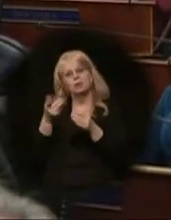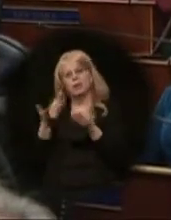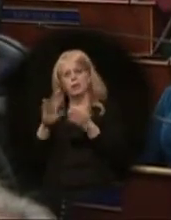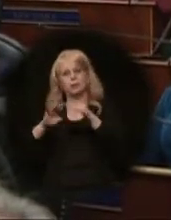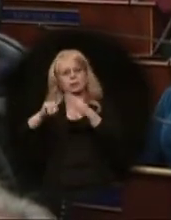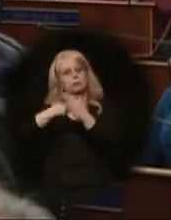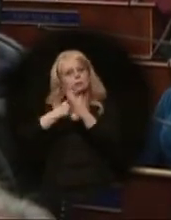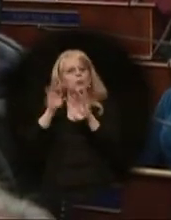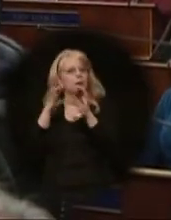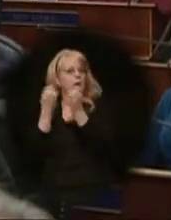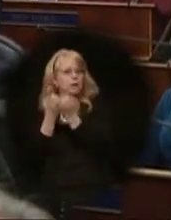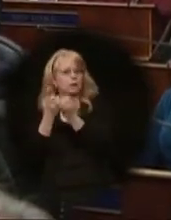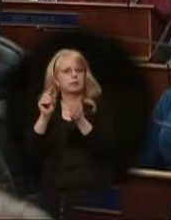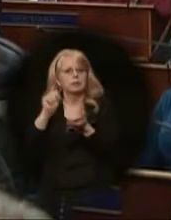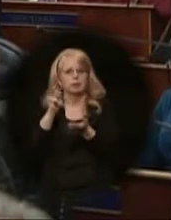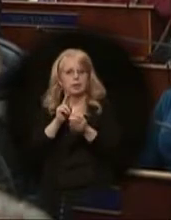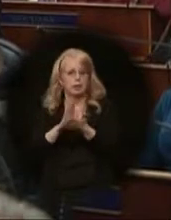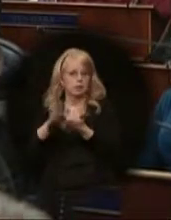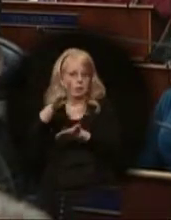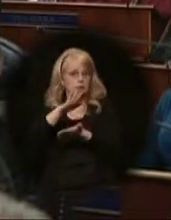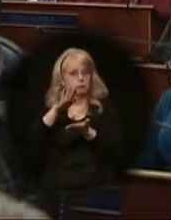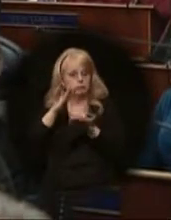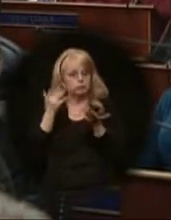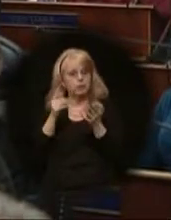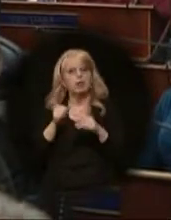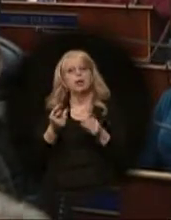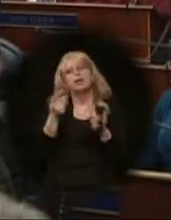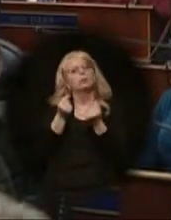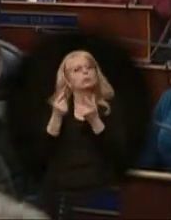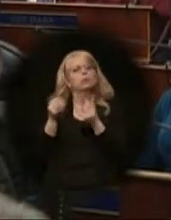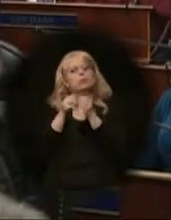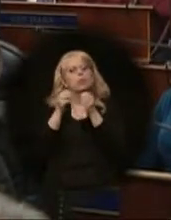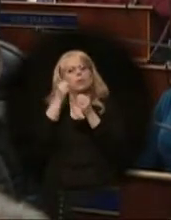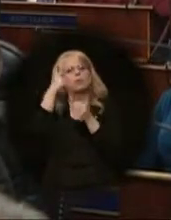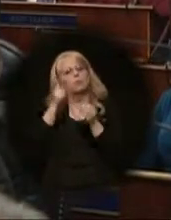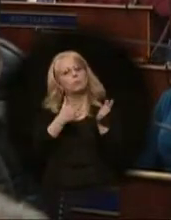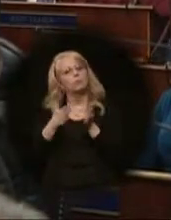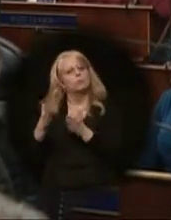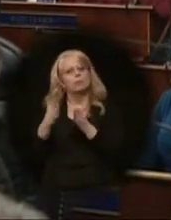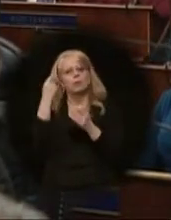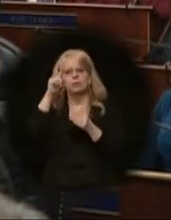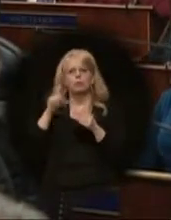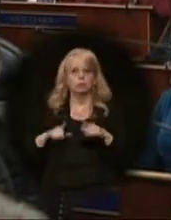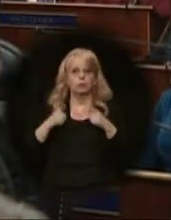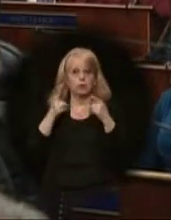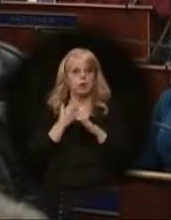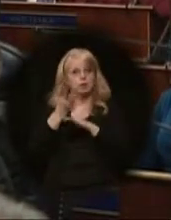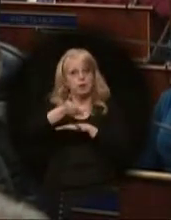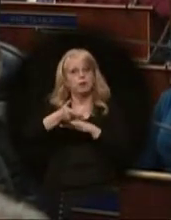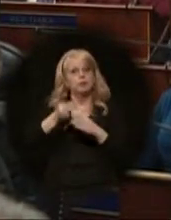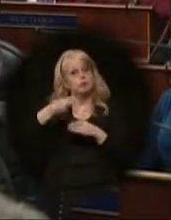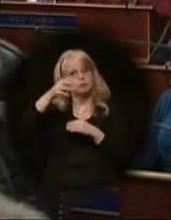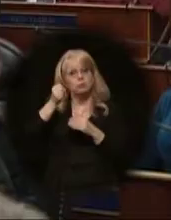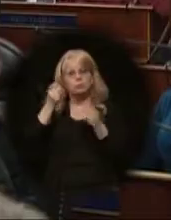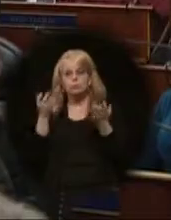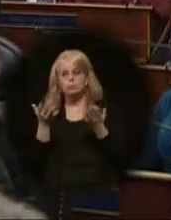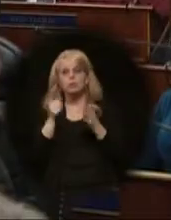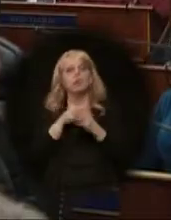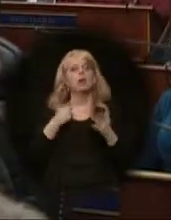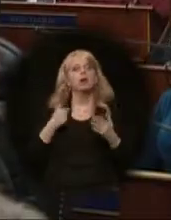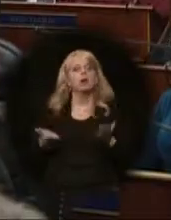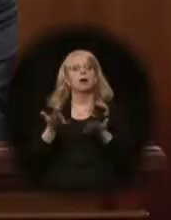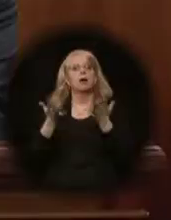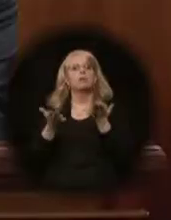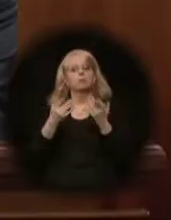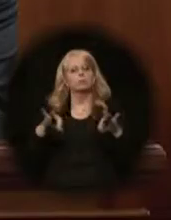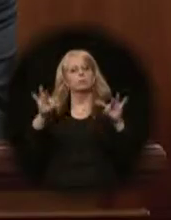Alaska. But what more can we do to prepare these children for life after high school? Well, tonight, I propose key